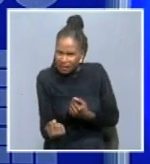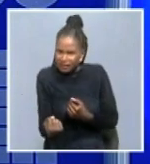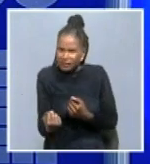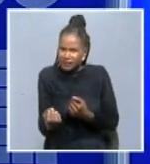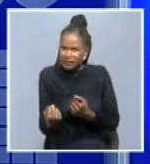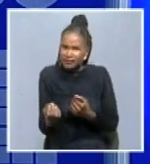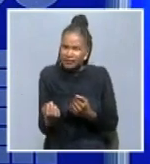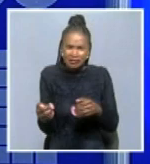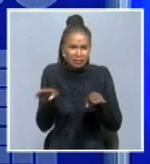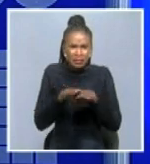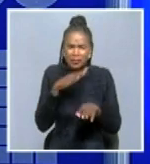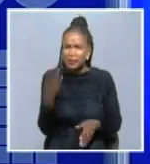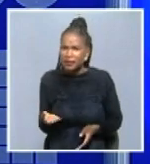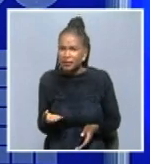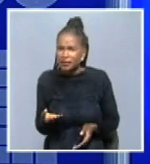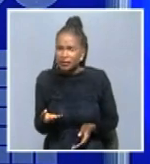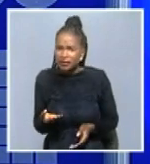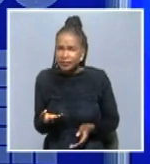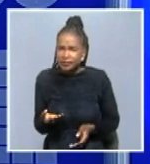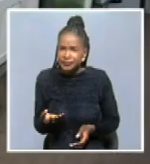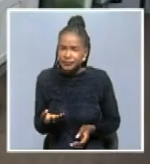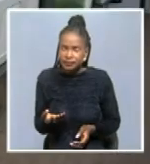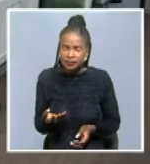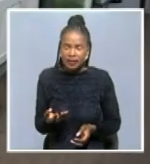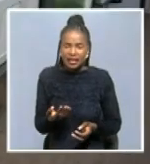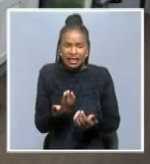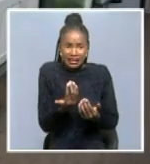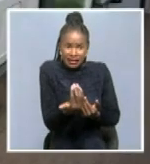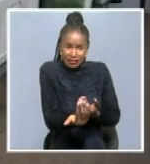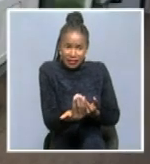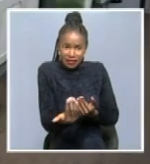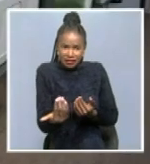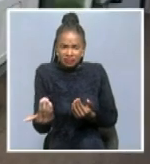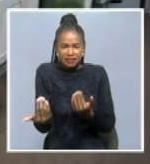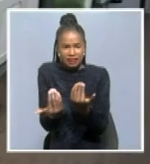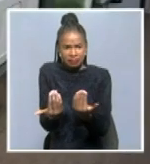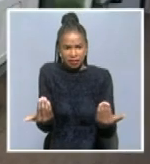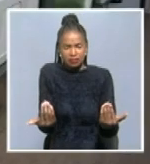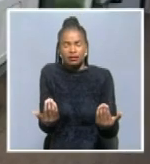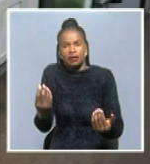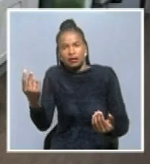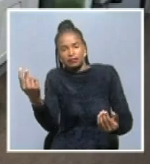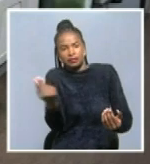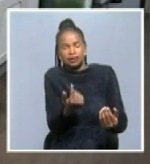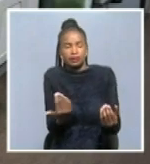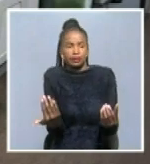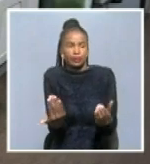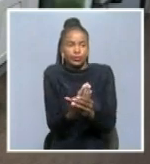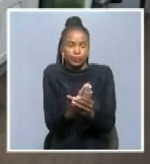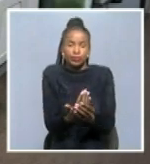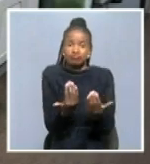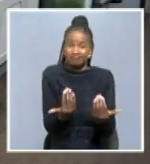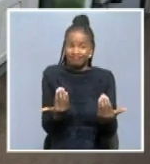tested positive? Yes. In terms of facilities, we are adding to the facilities that we have.